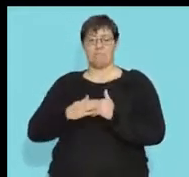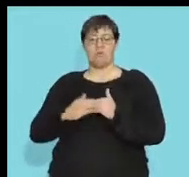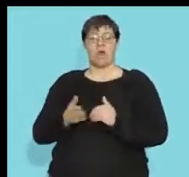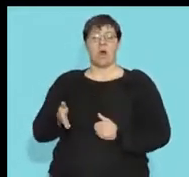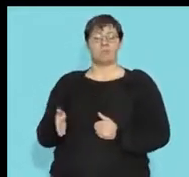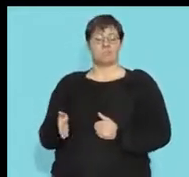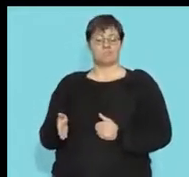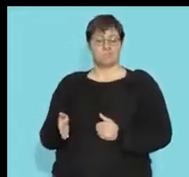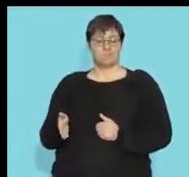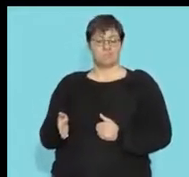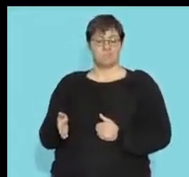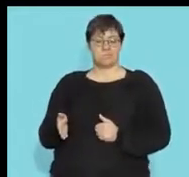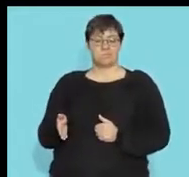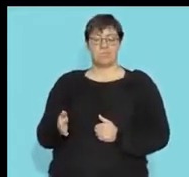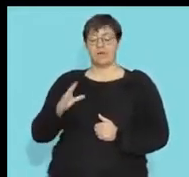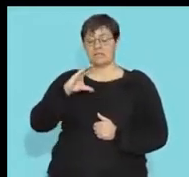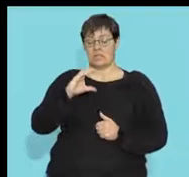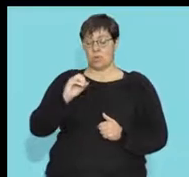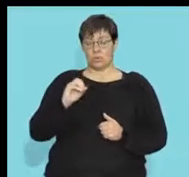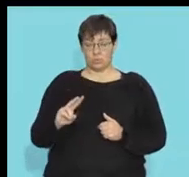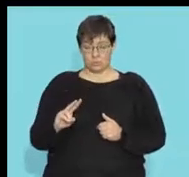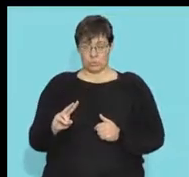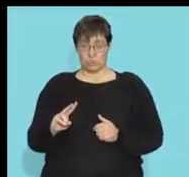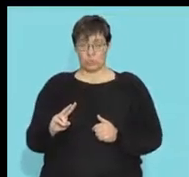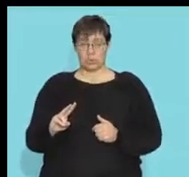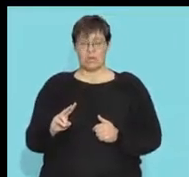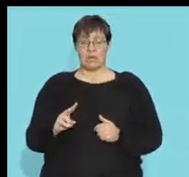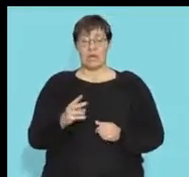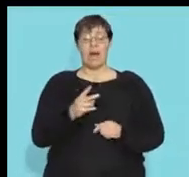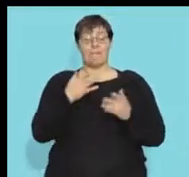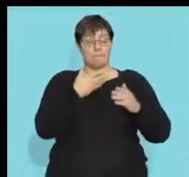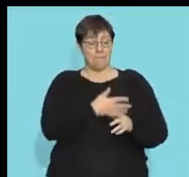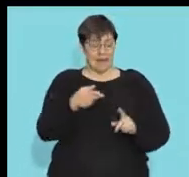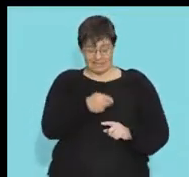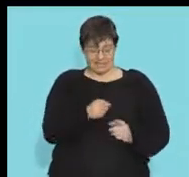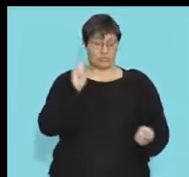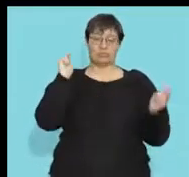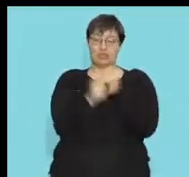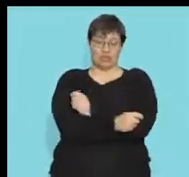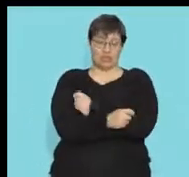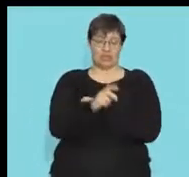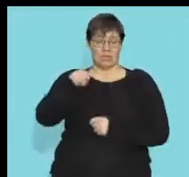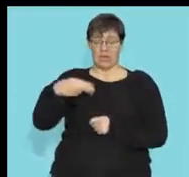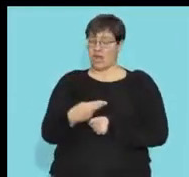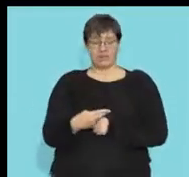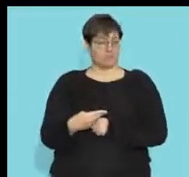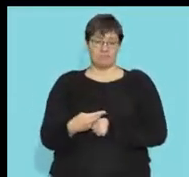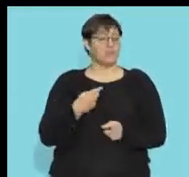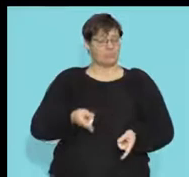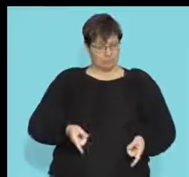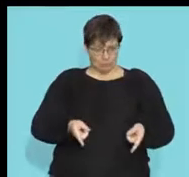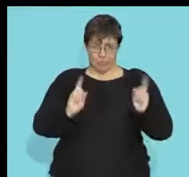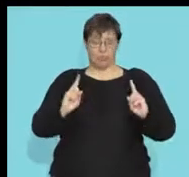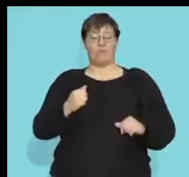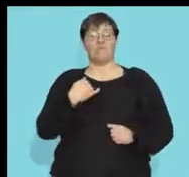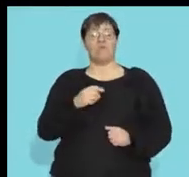as i said to you carbon dioxide changes the ph of the body i cannot have it right that could